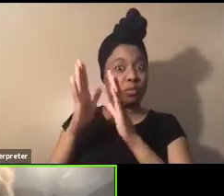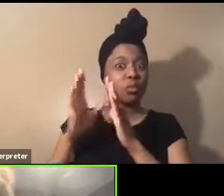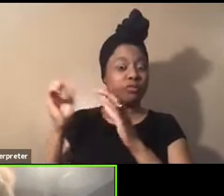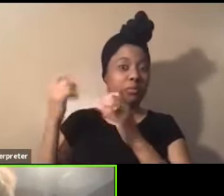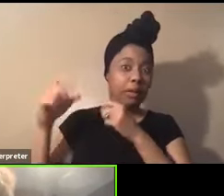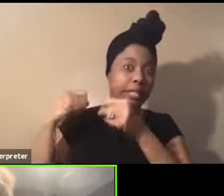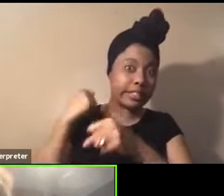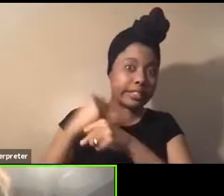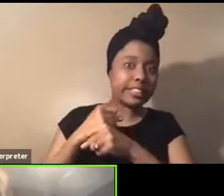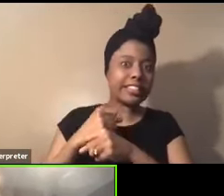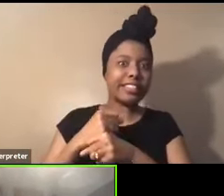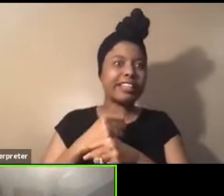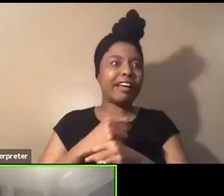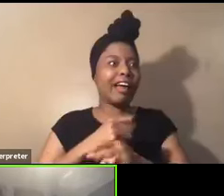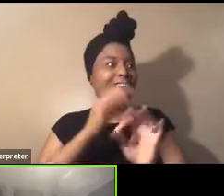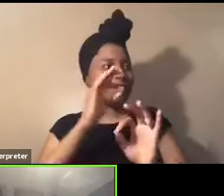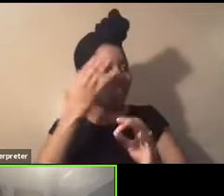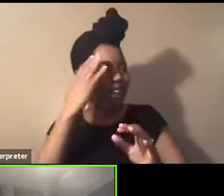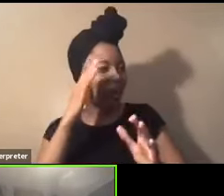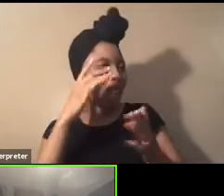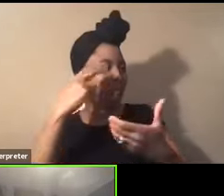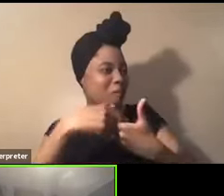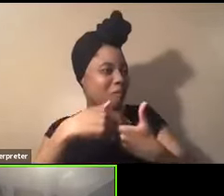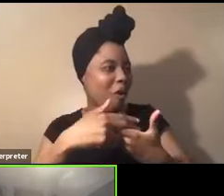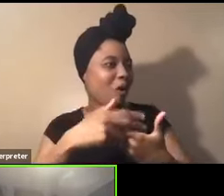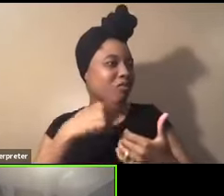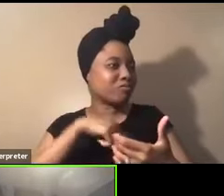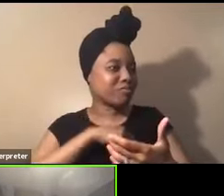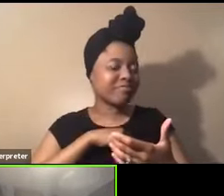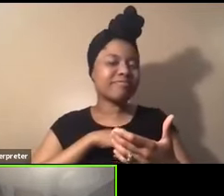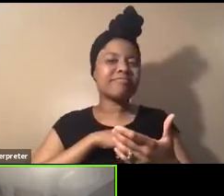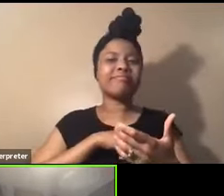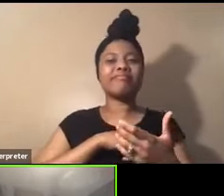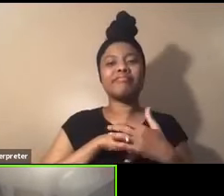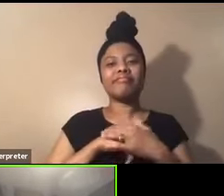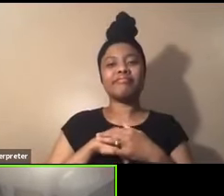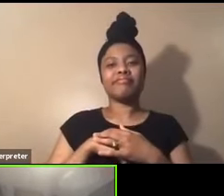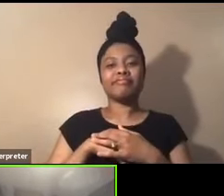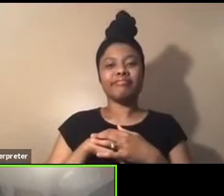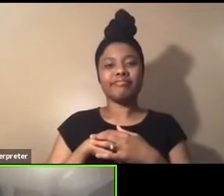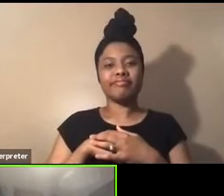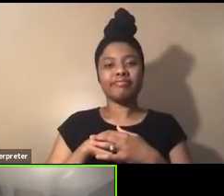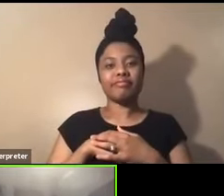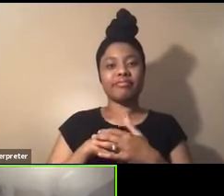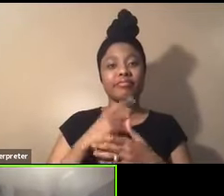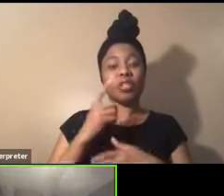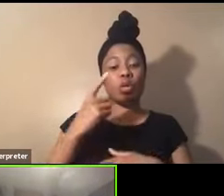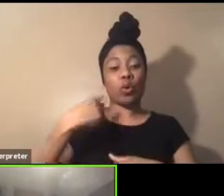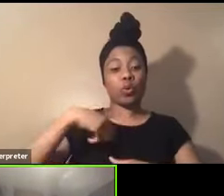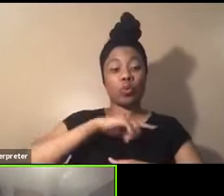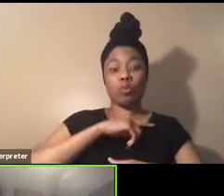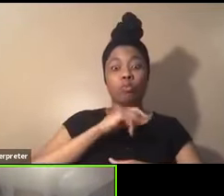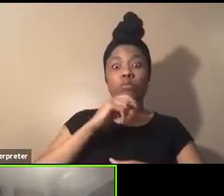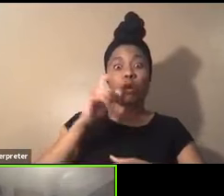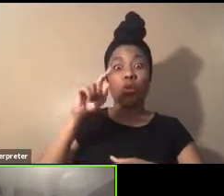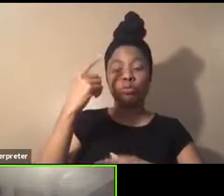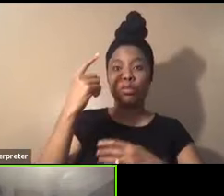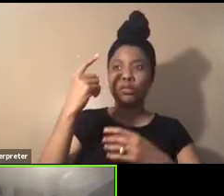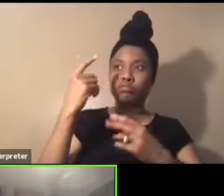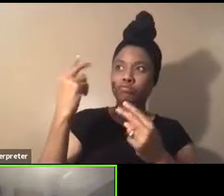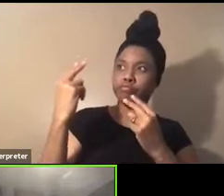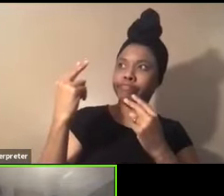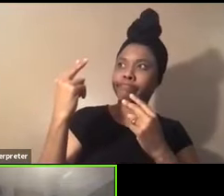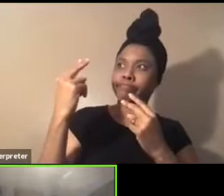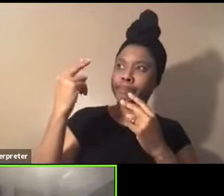was involved with us. So that really made me understand that we not only reflect on, um,